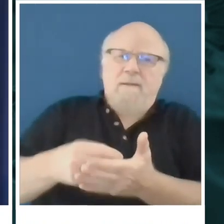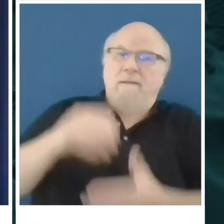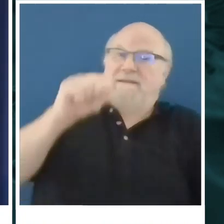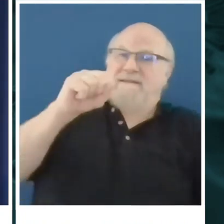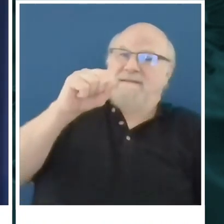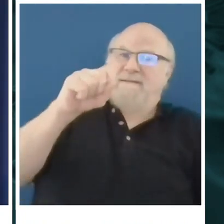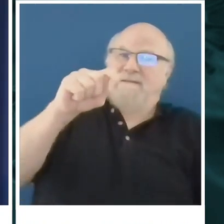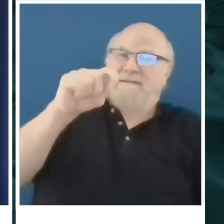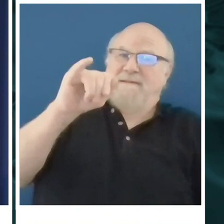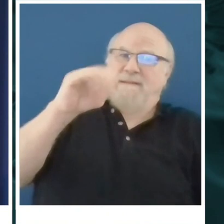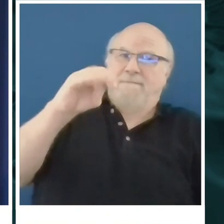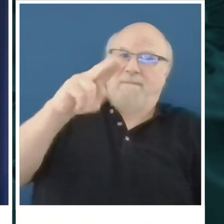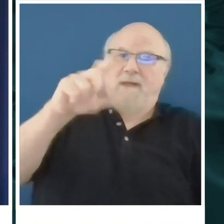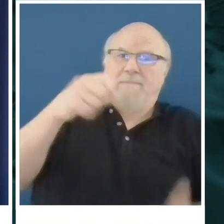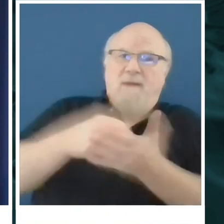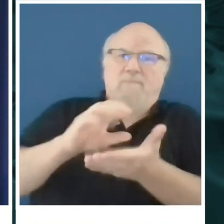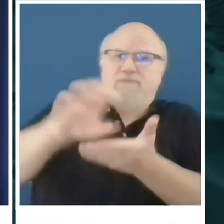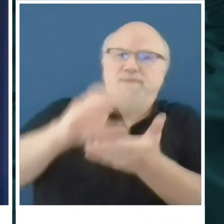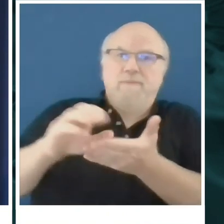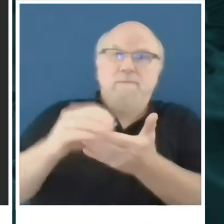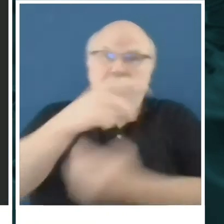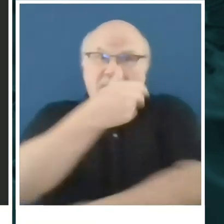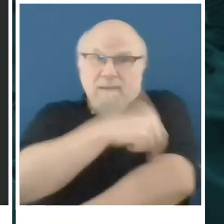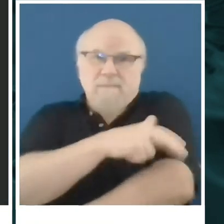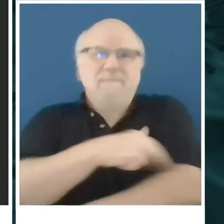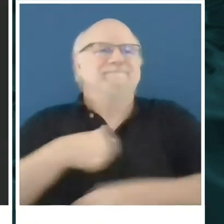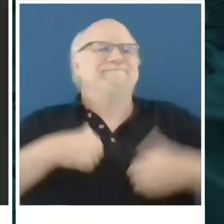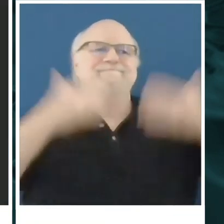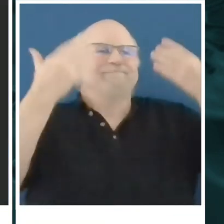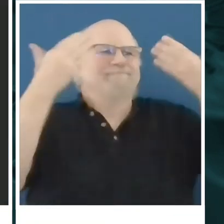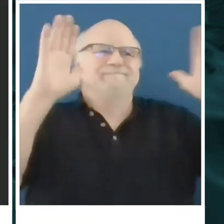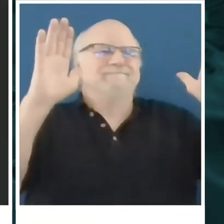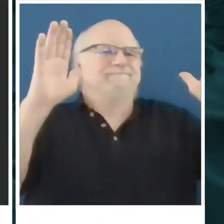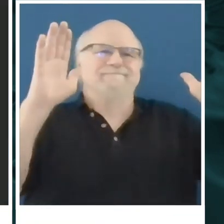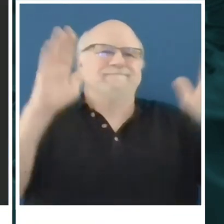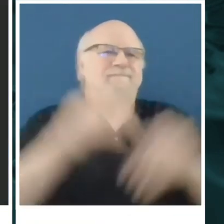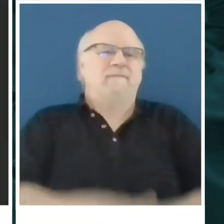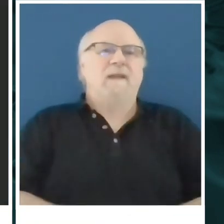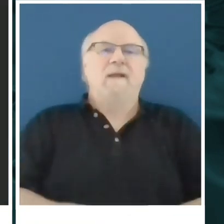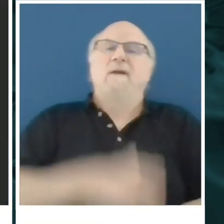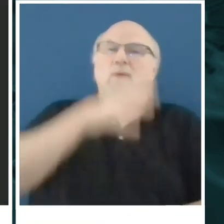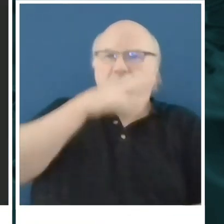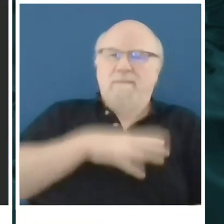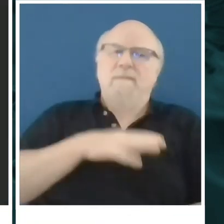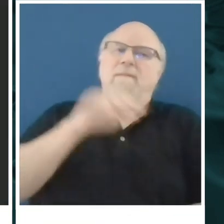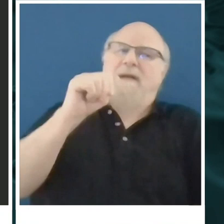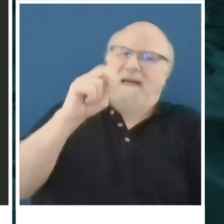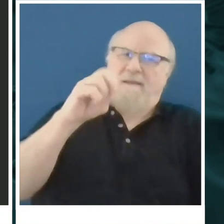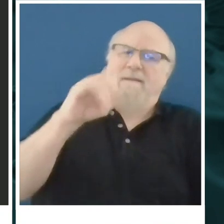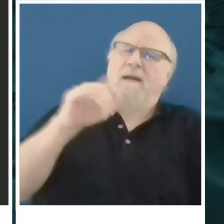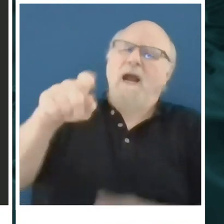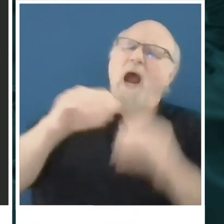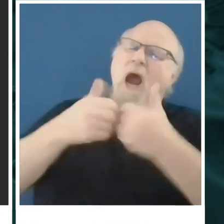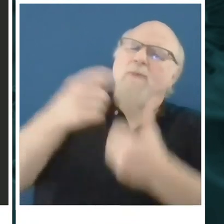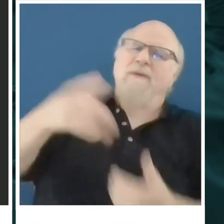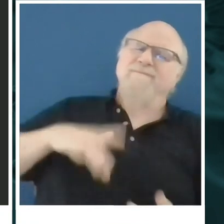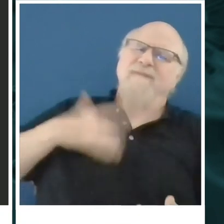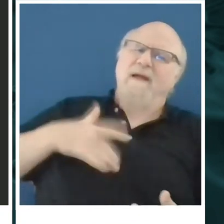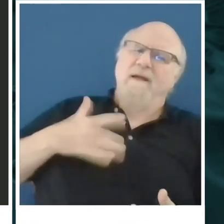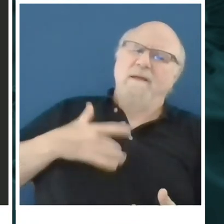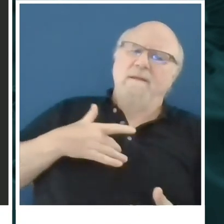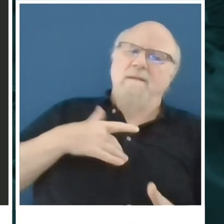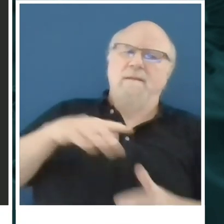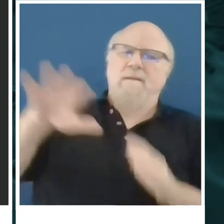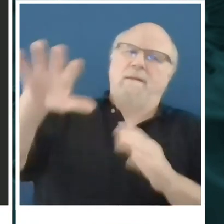I don't. But when I know, I'll share. How do you feel about being selected for Governor DeSantis'